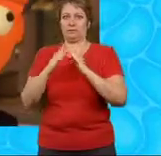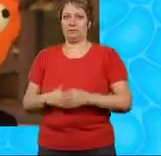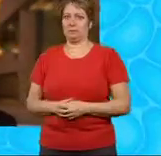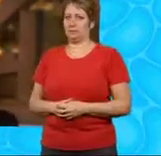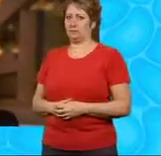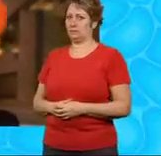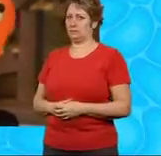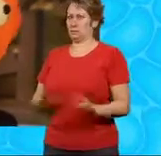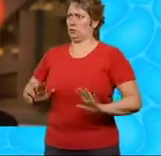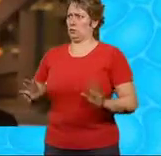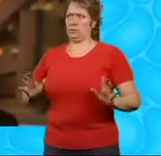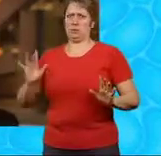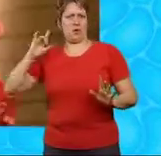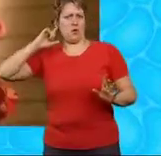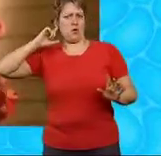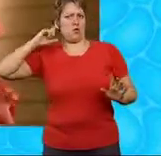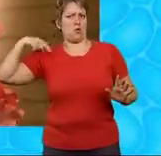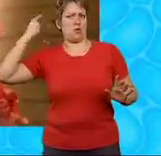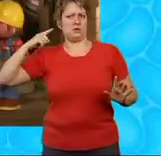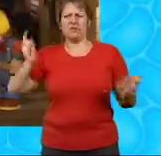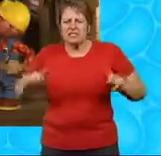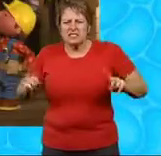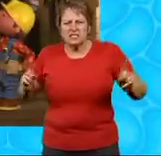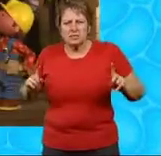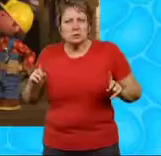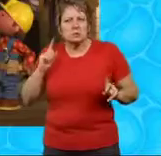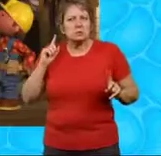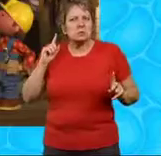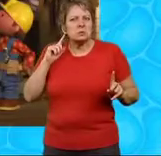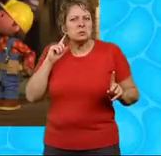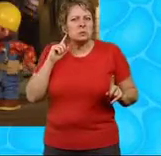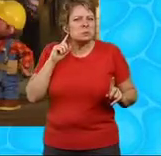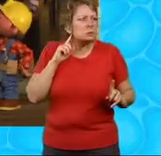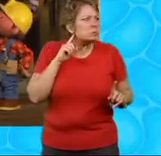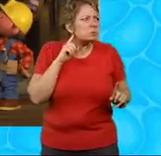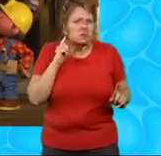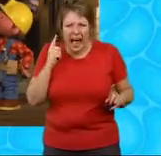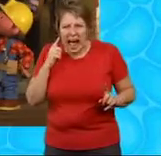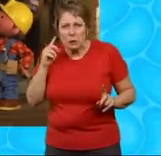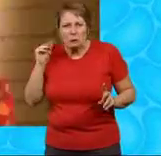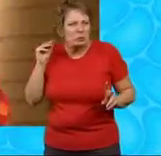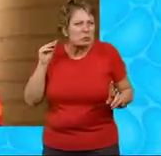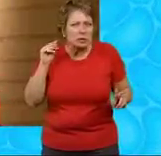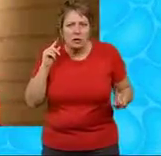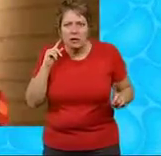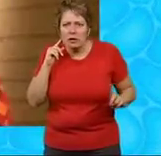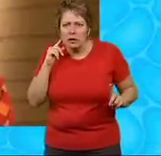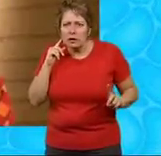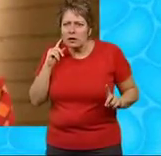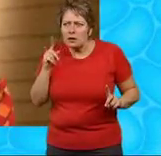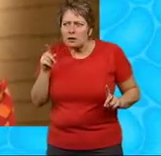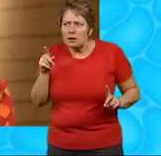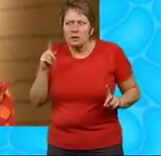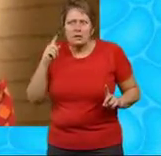Oh, what was that noise? What noise? That noise You know what Dizzy,